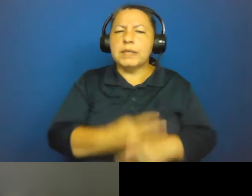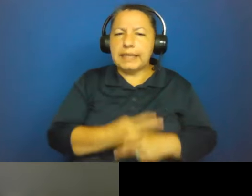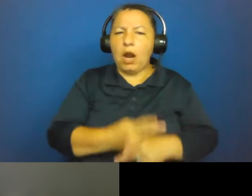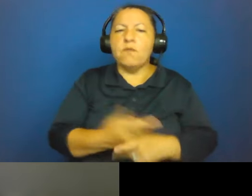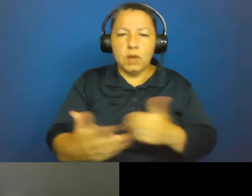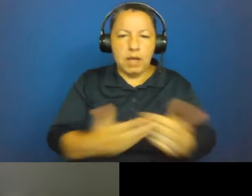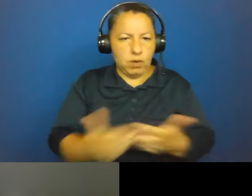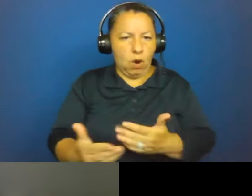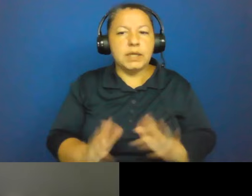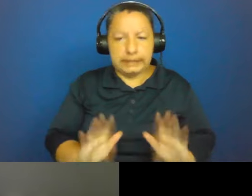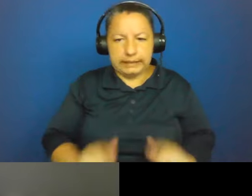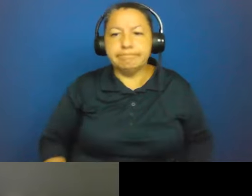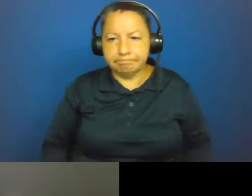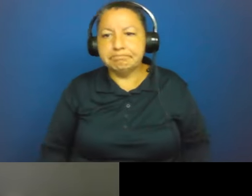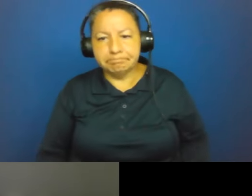Okay.